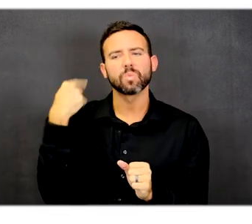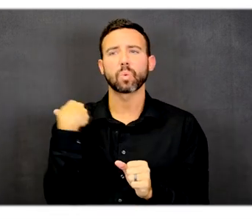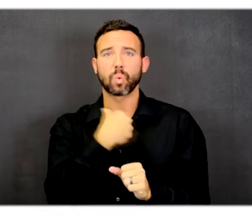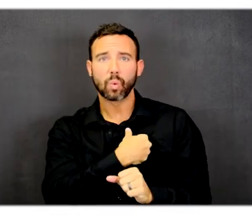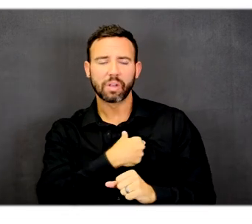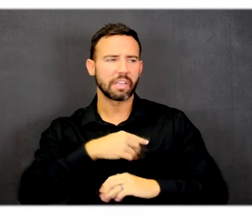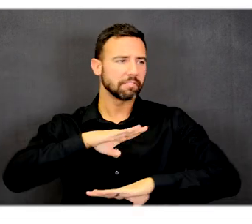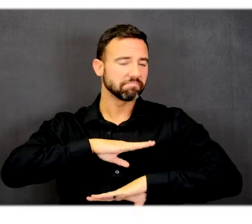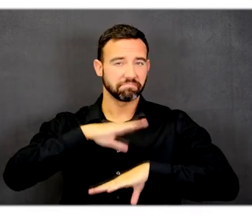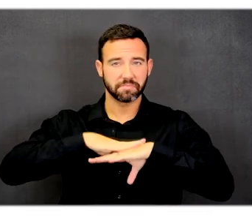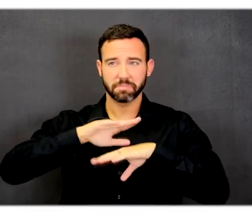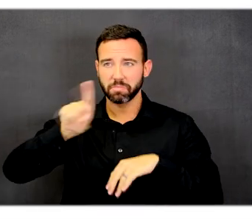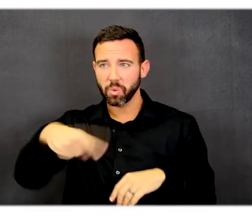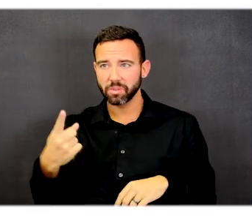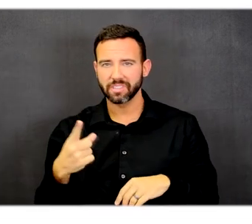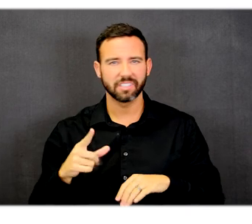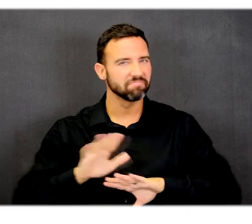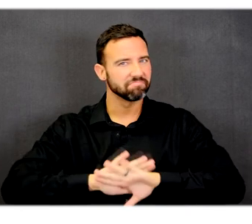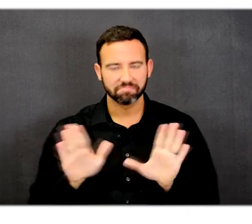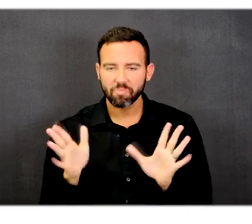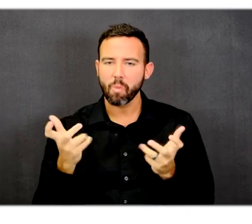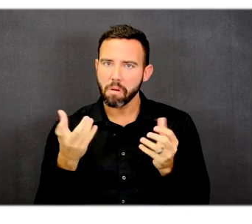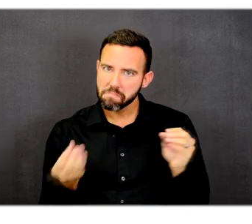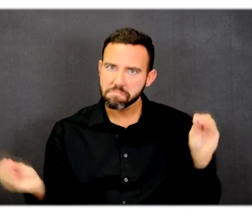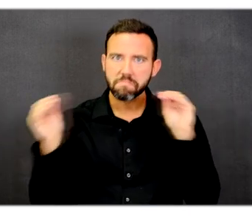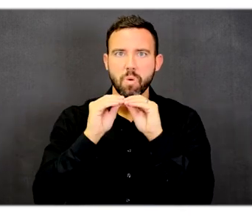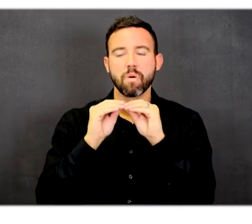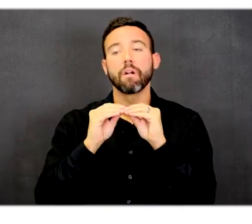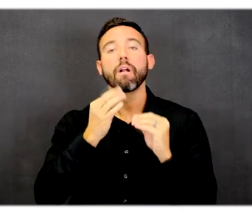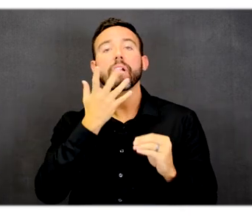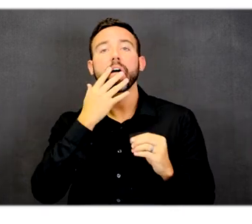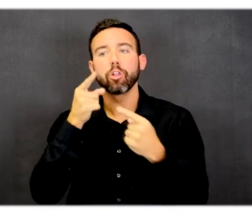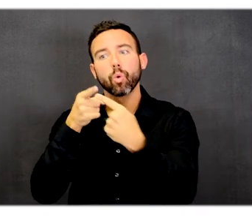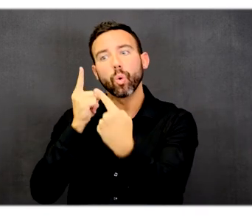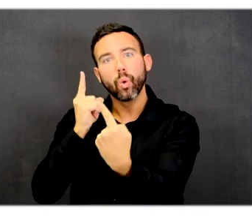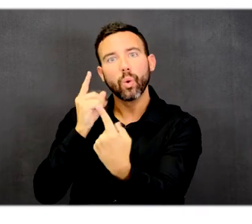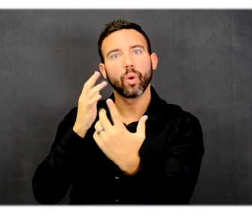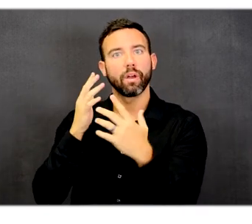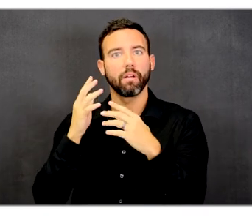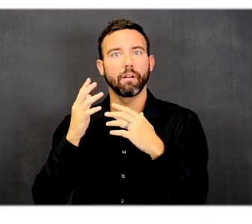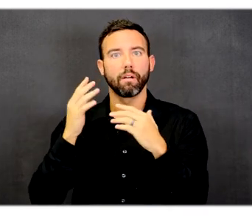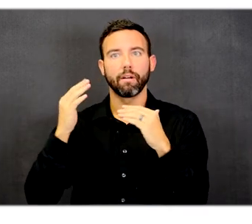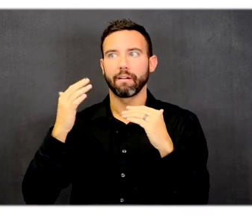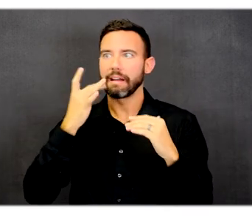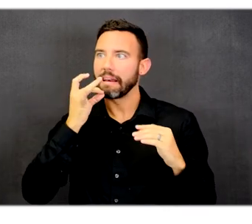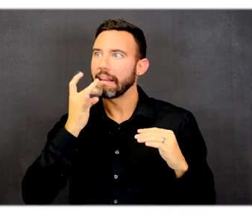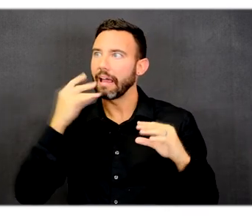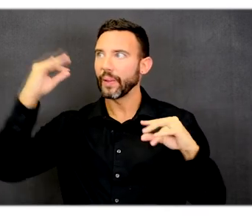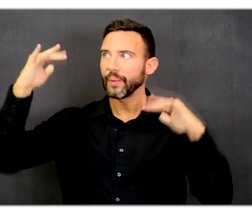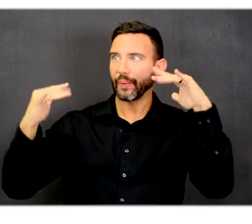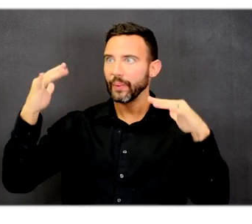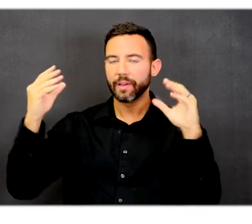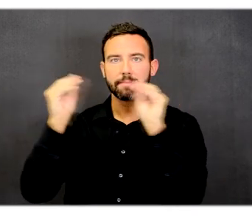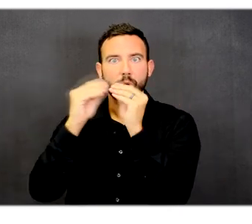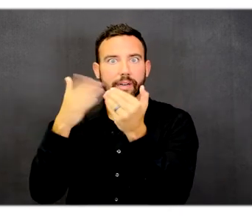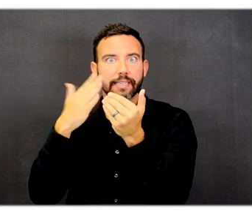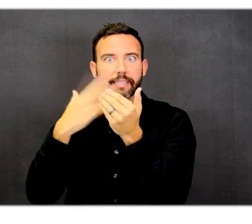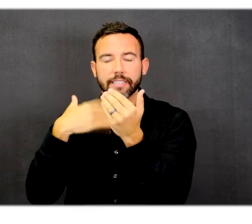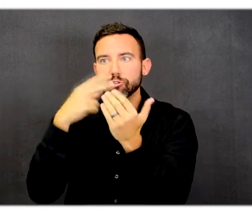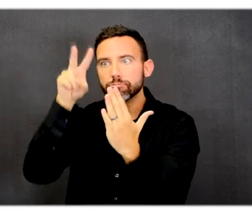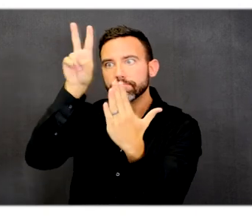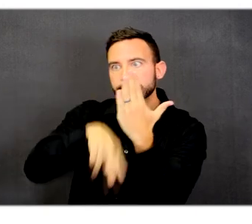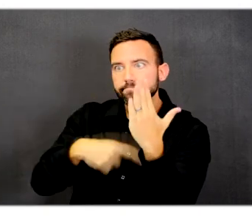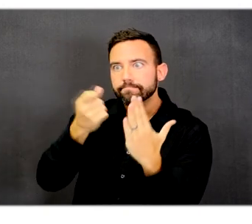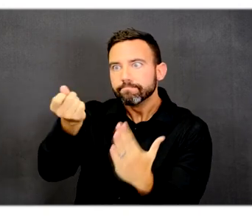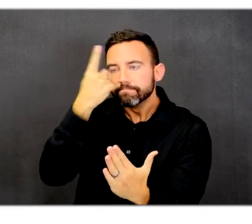requirements, contrasting color was used to identify the location, balance lighting, and make it easier to read and navigate the